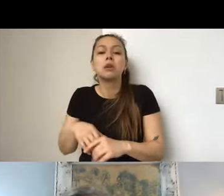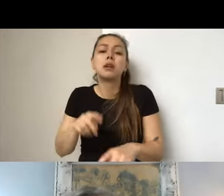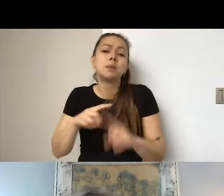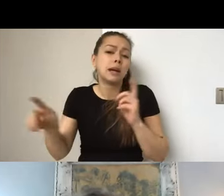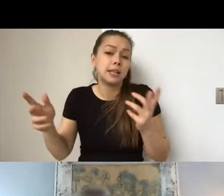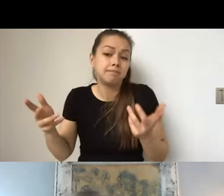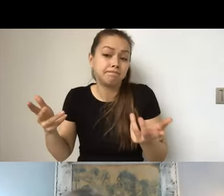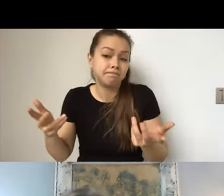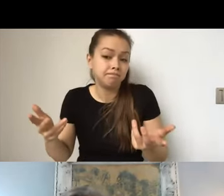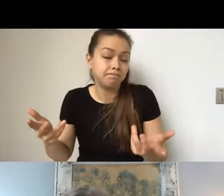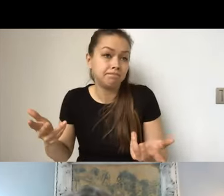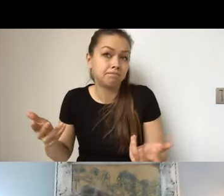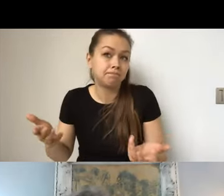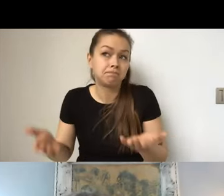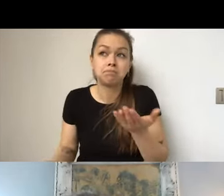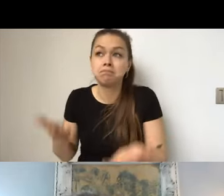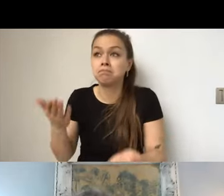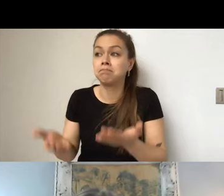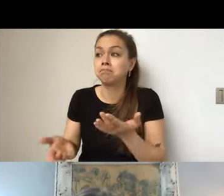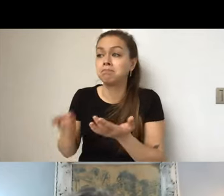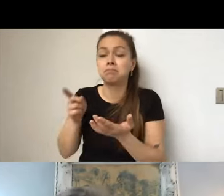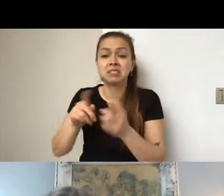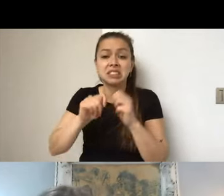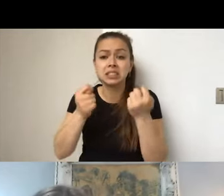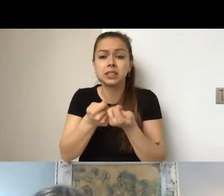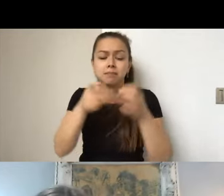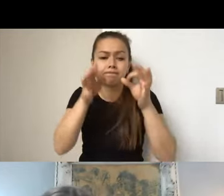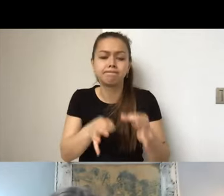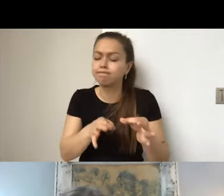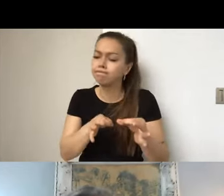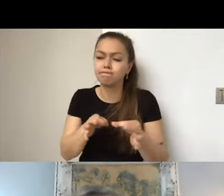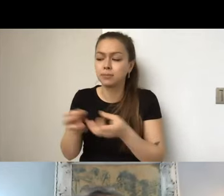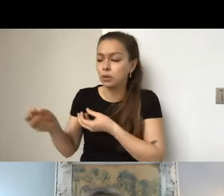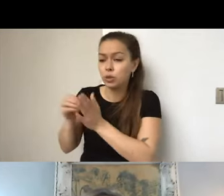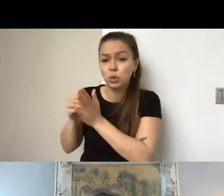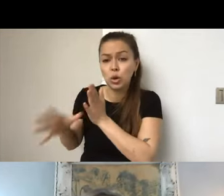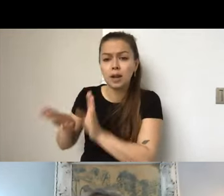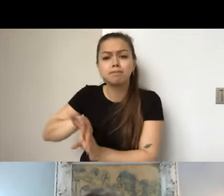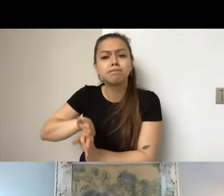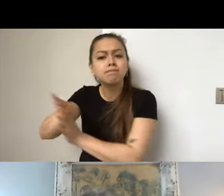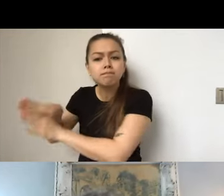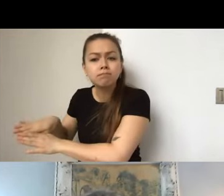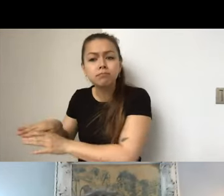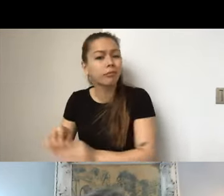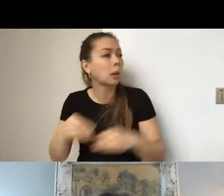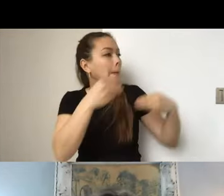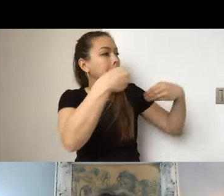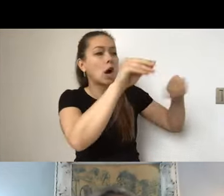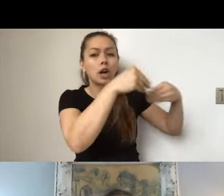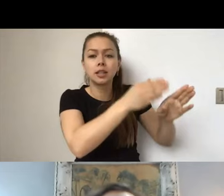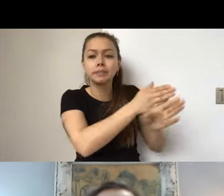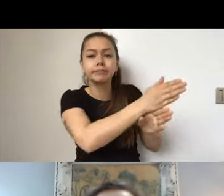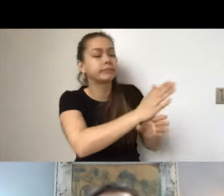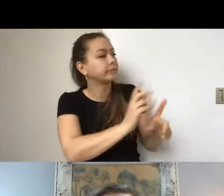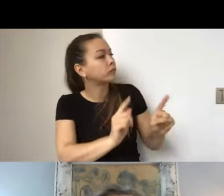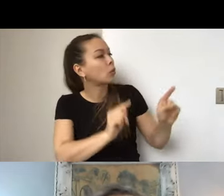also might decide, you know, we're going to go out into the marketplace and find, um, you know, an expert, um, who's going to help us implement this.